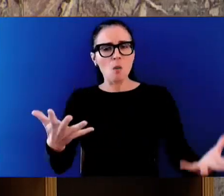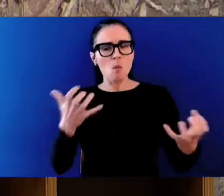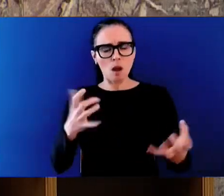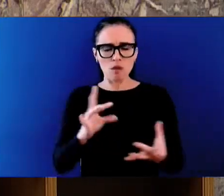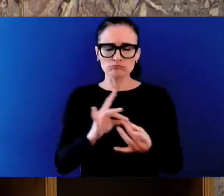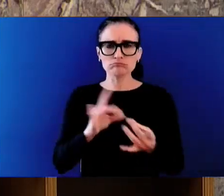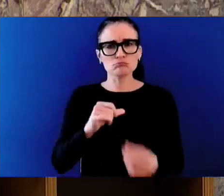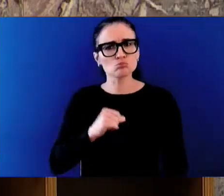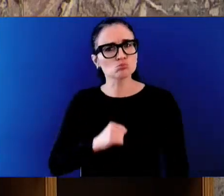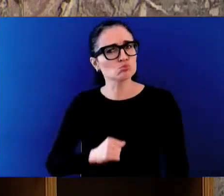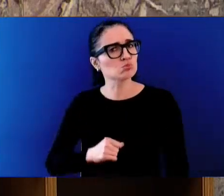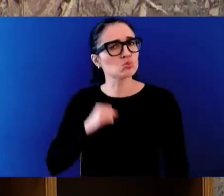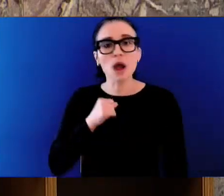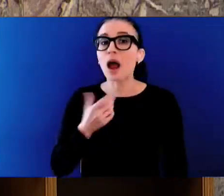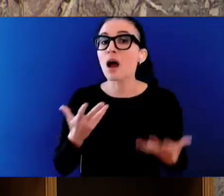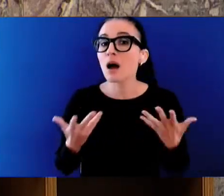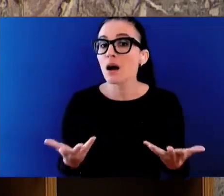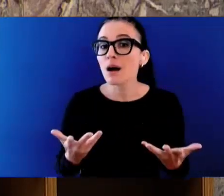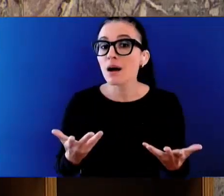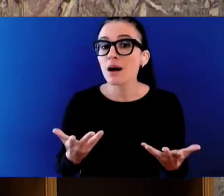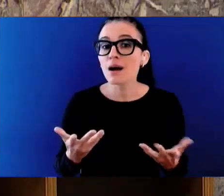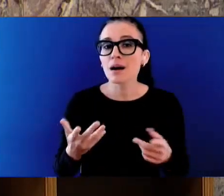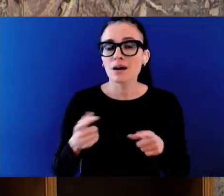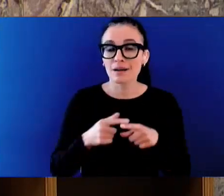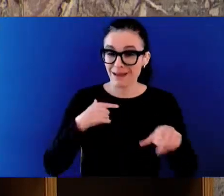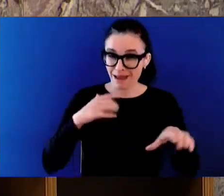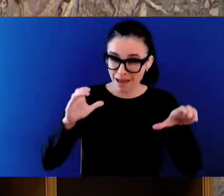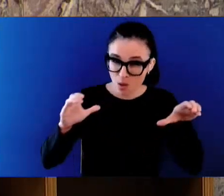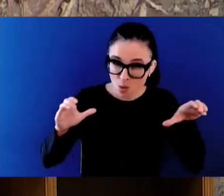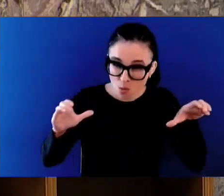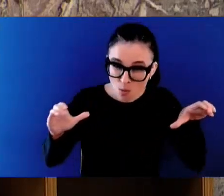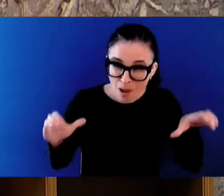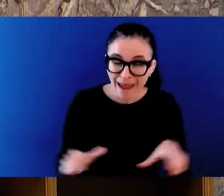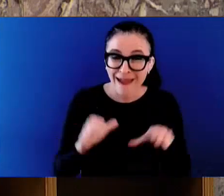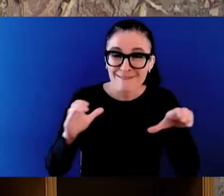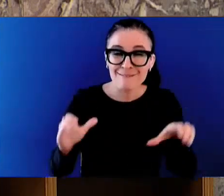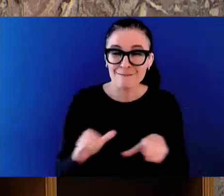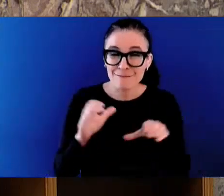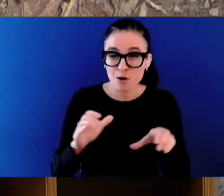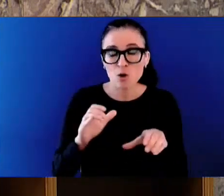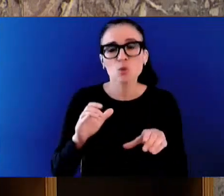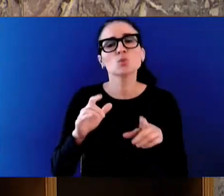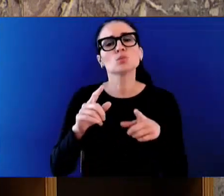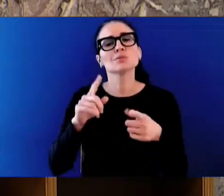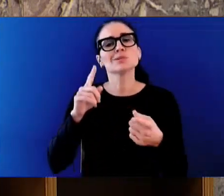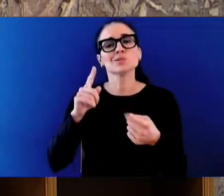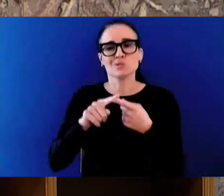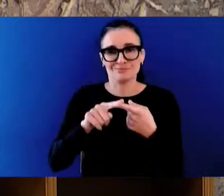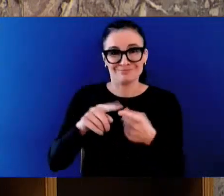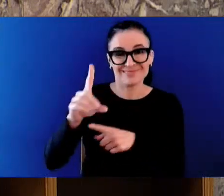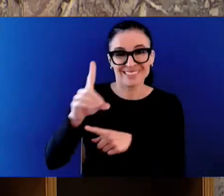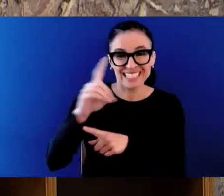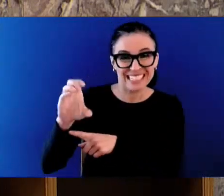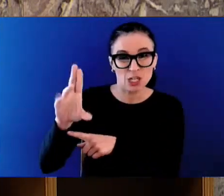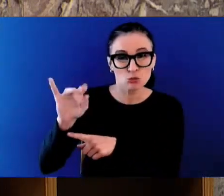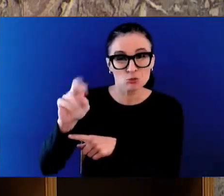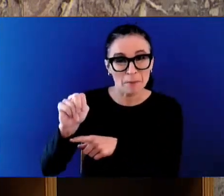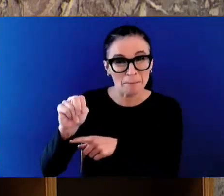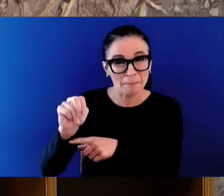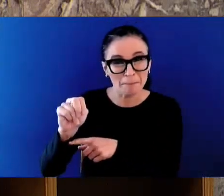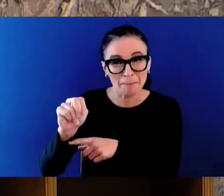working to decriminalise illicit drugs for personal usage, end quote.